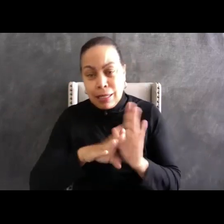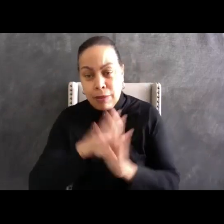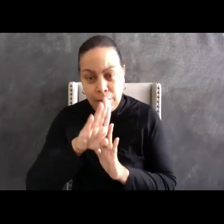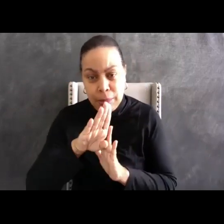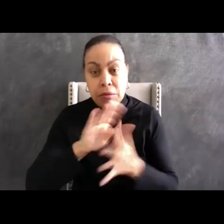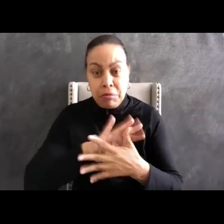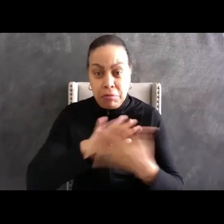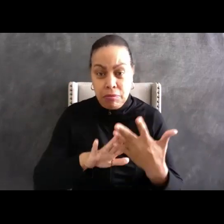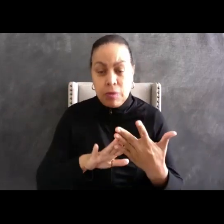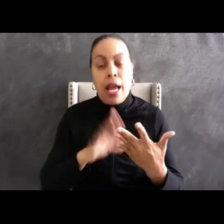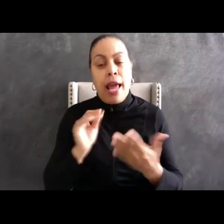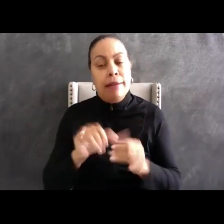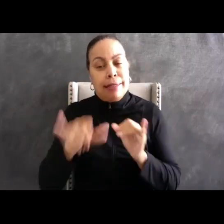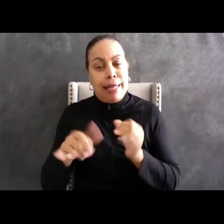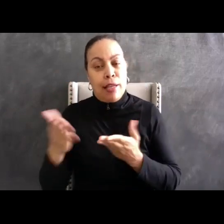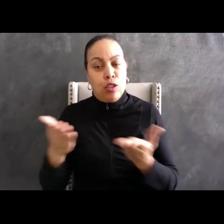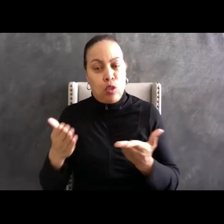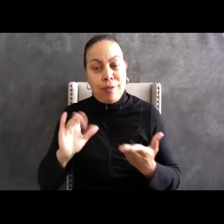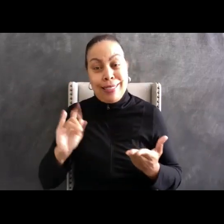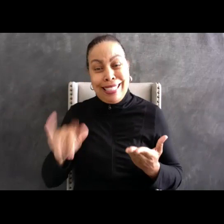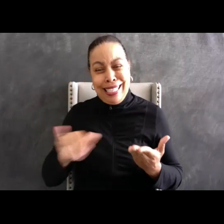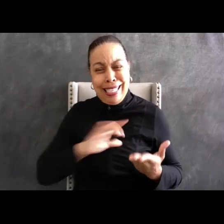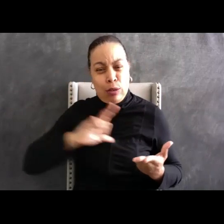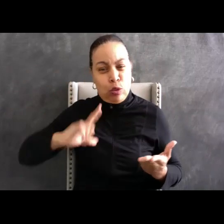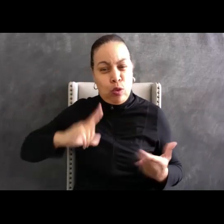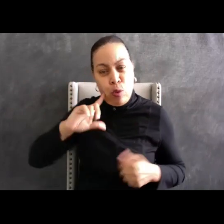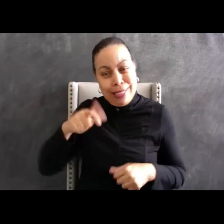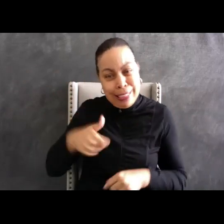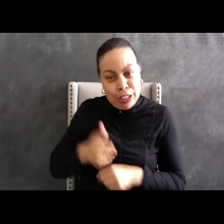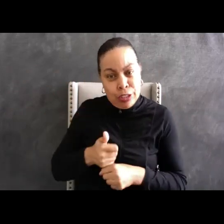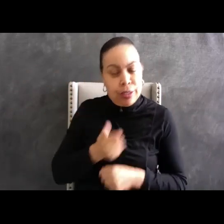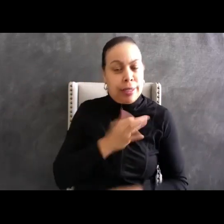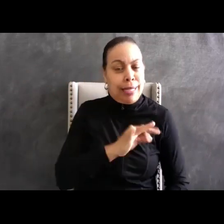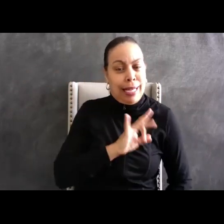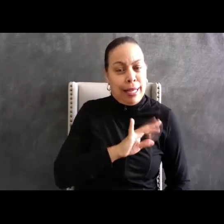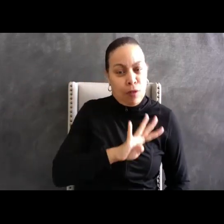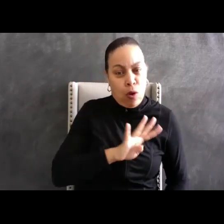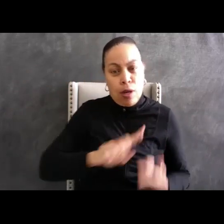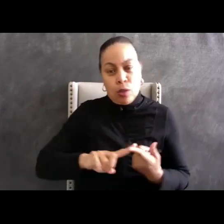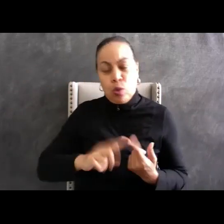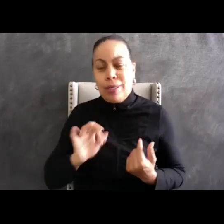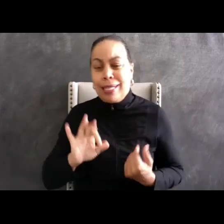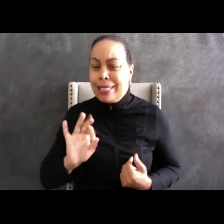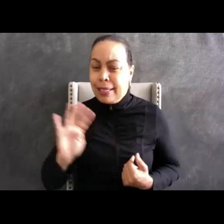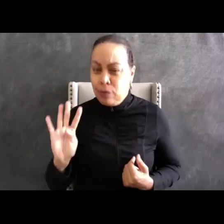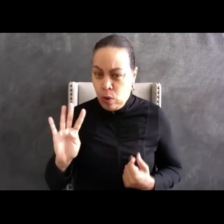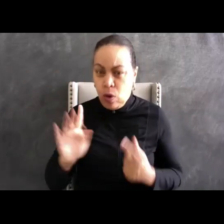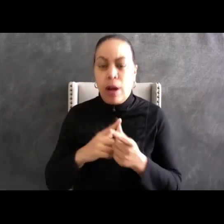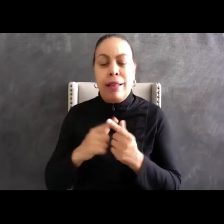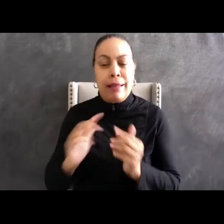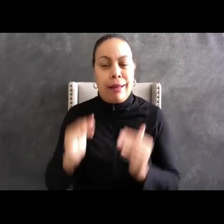on the Minneapolis City Council for 10 years from 1984 to 1994 and was council president